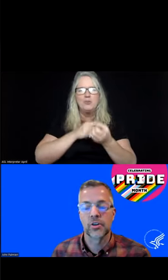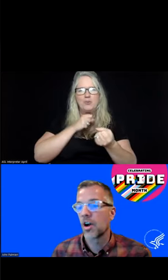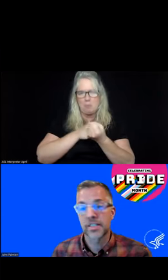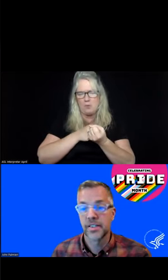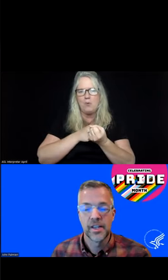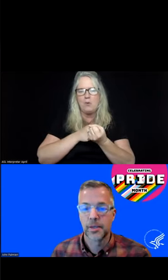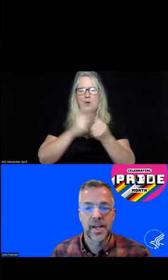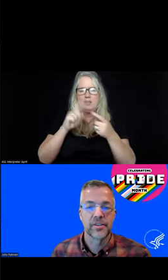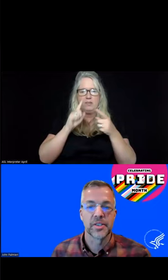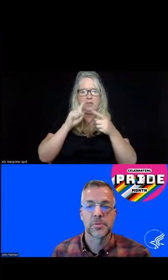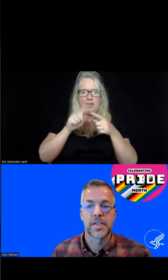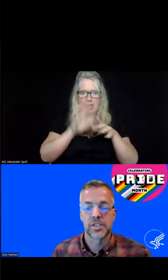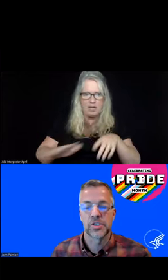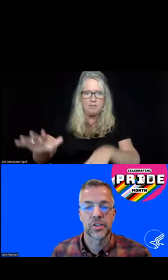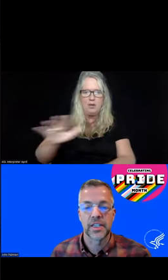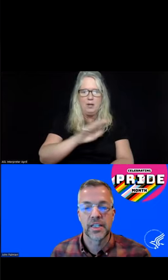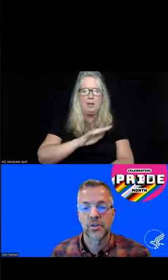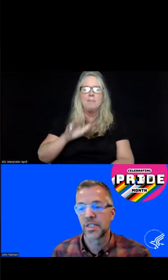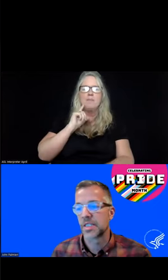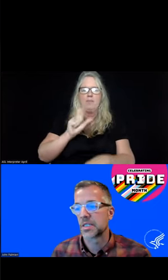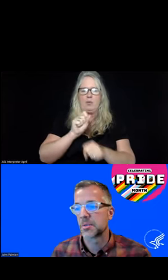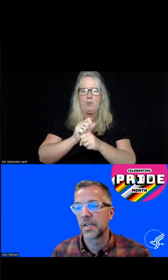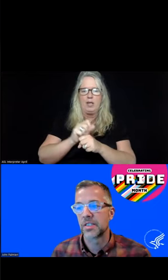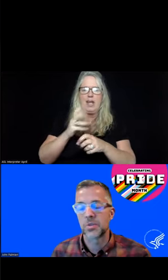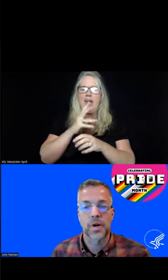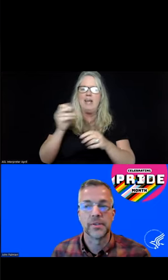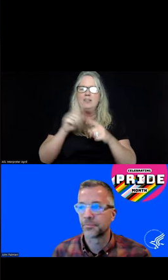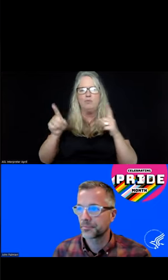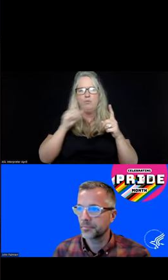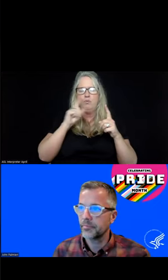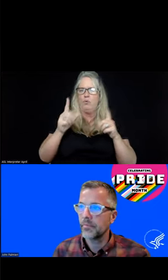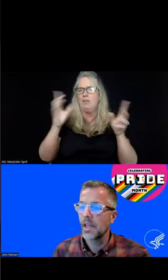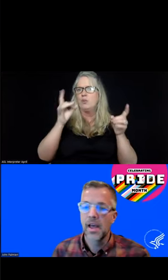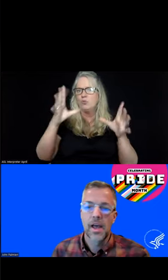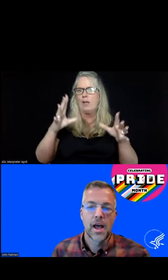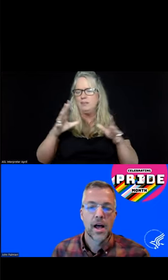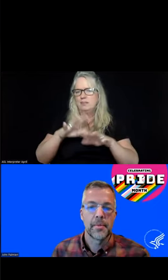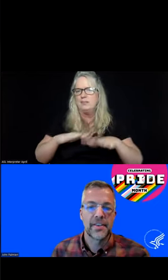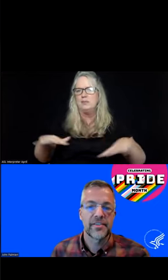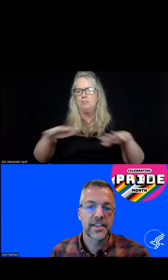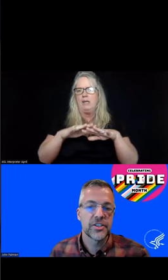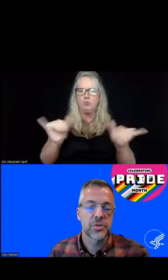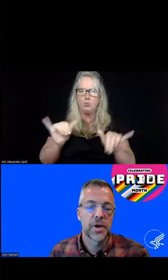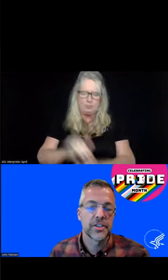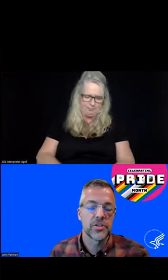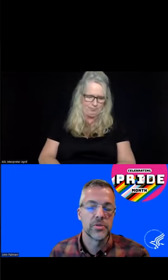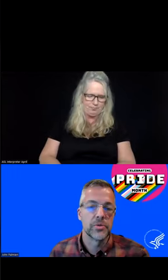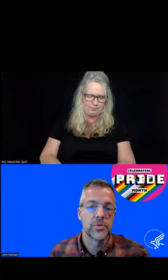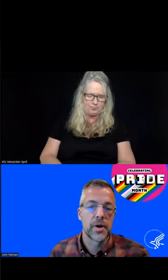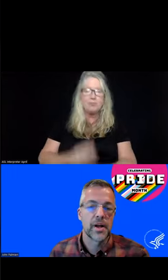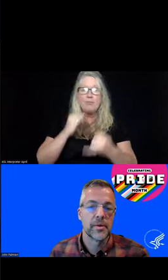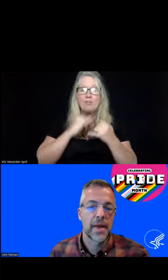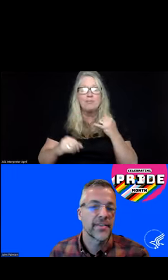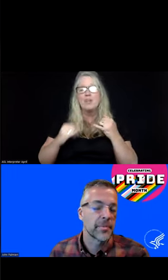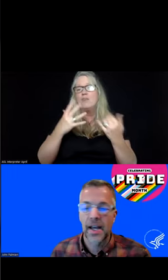across the behavioral health space, and certainly in the crisis space as well. And then finally, just wanted to